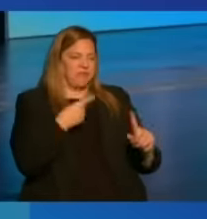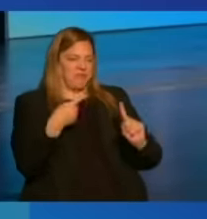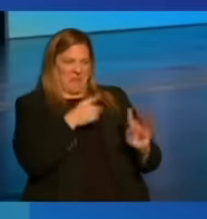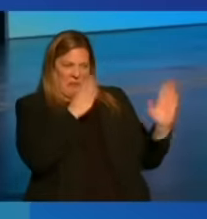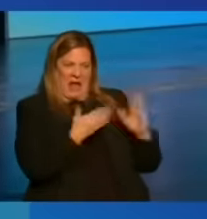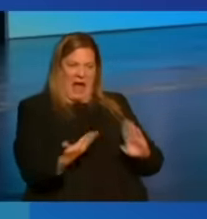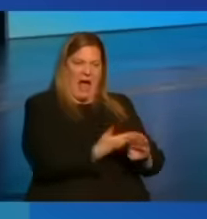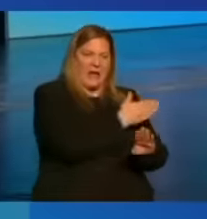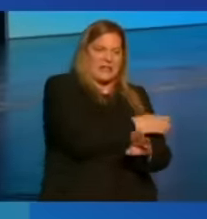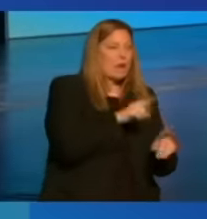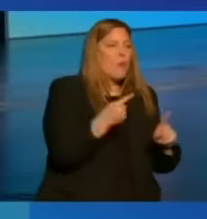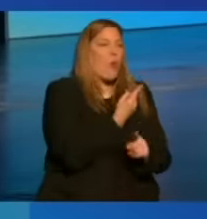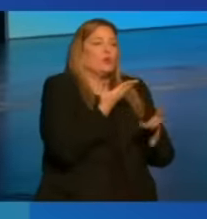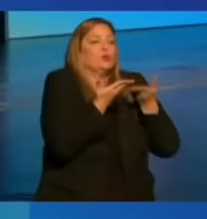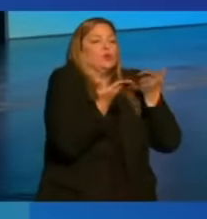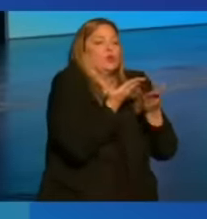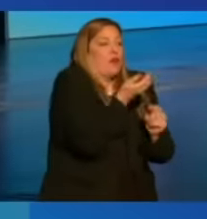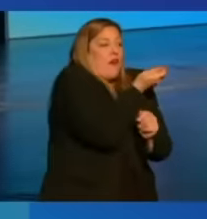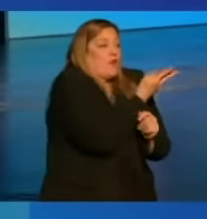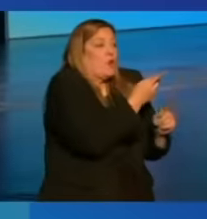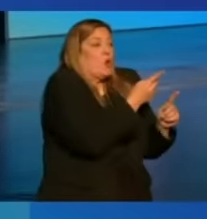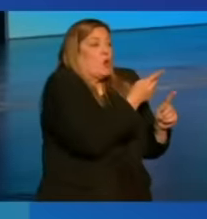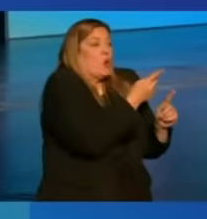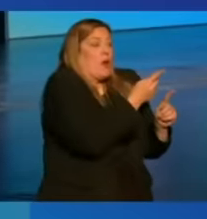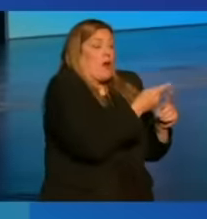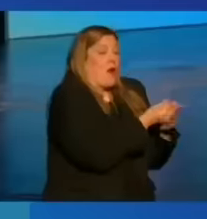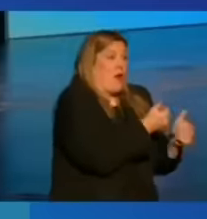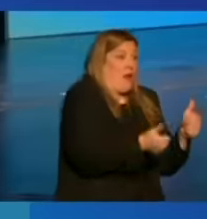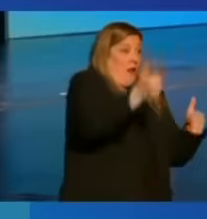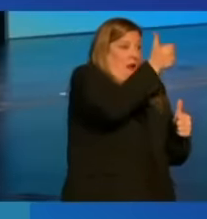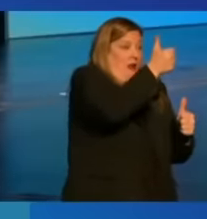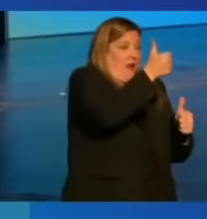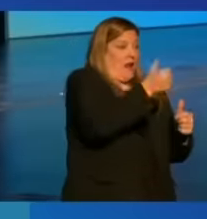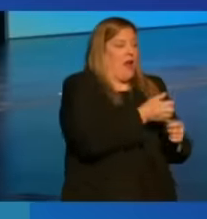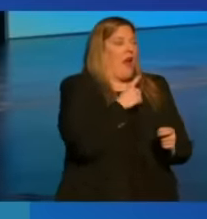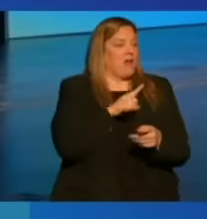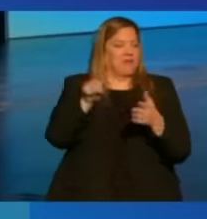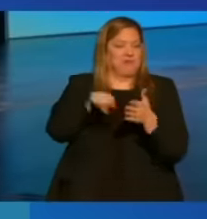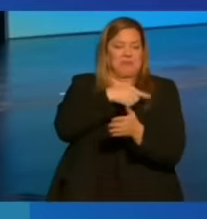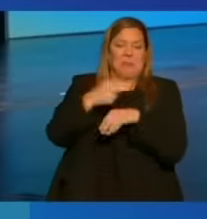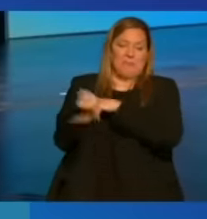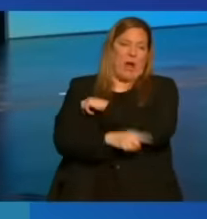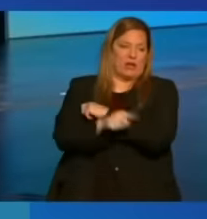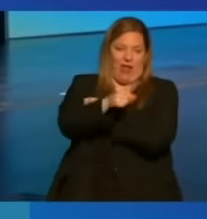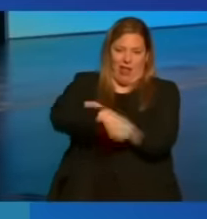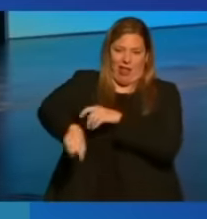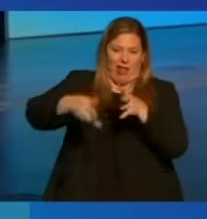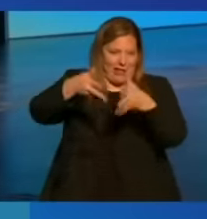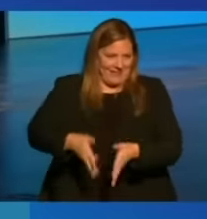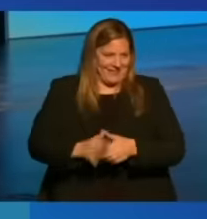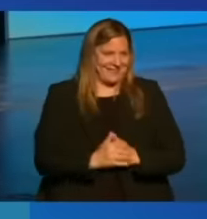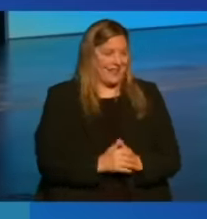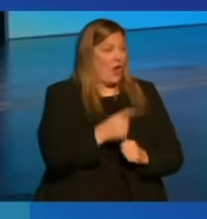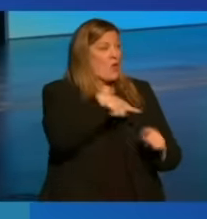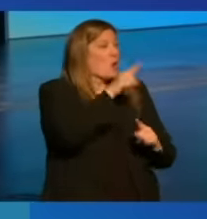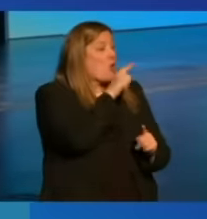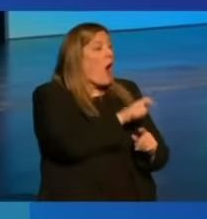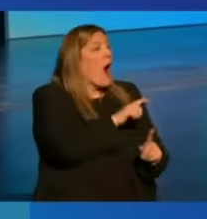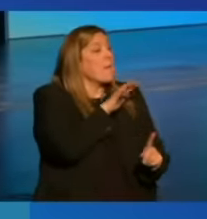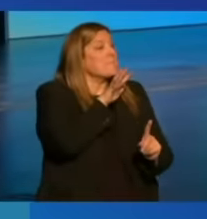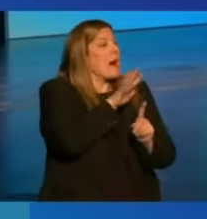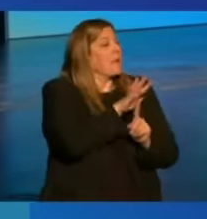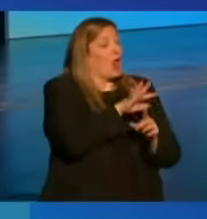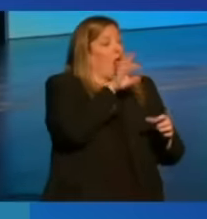That it serves the few at the expense of the many. And that even popularly elected governments